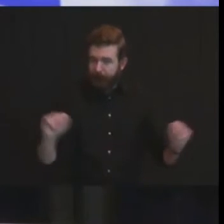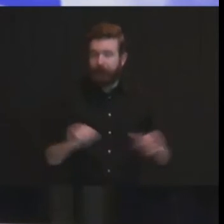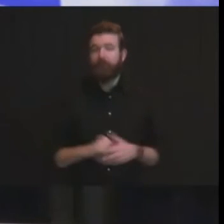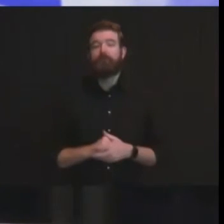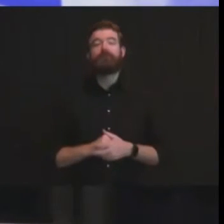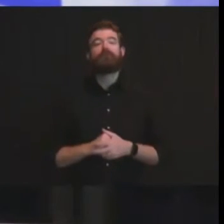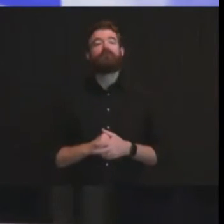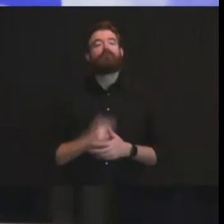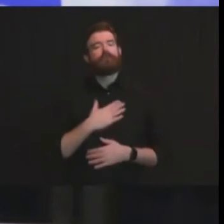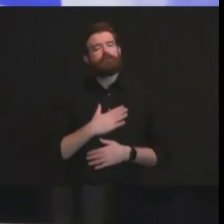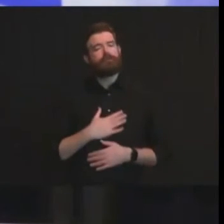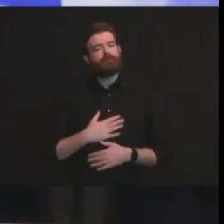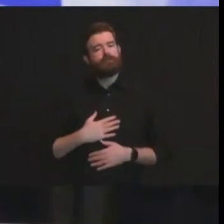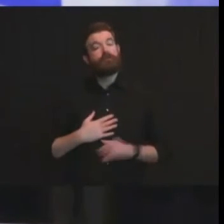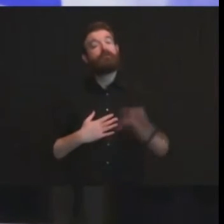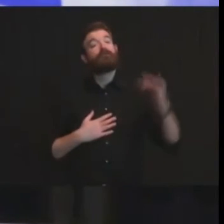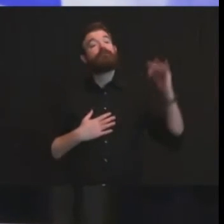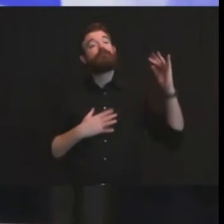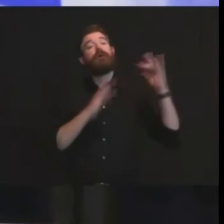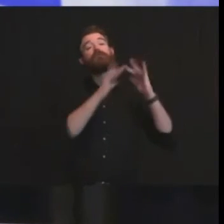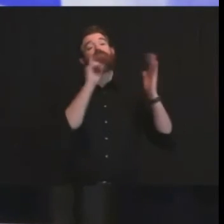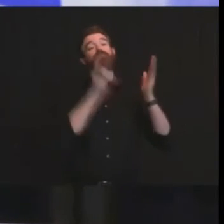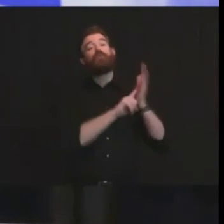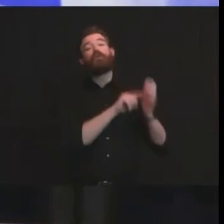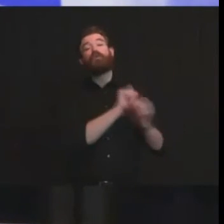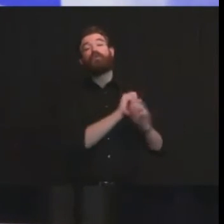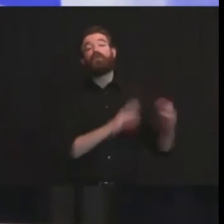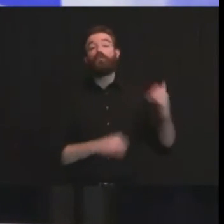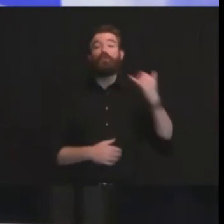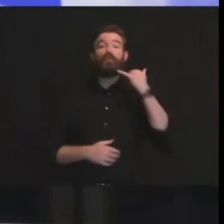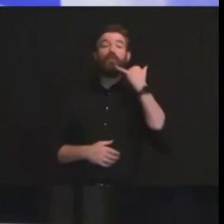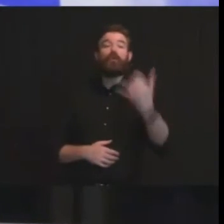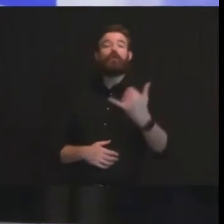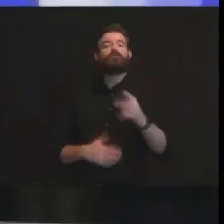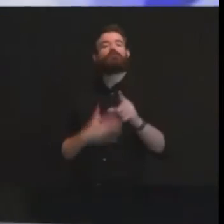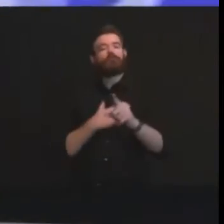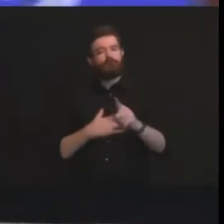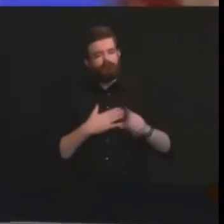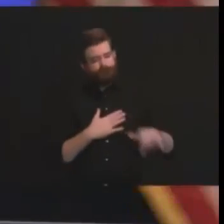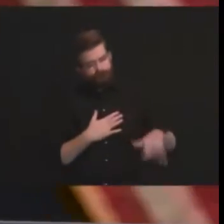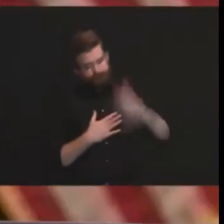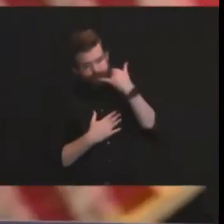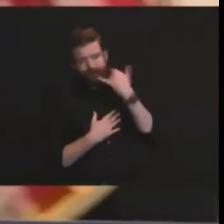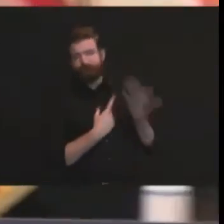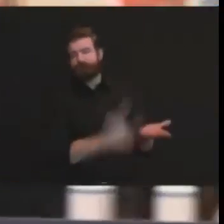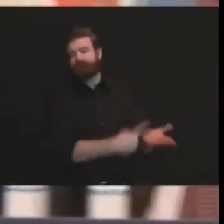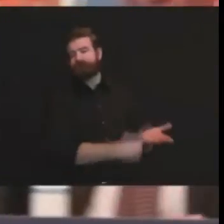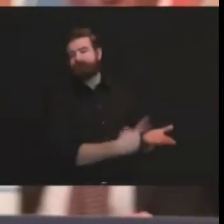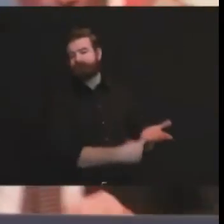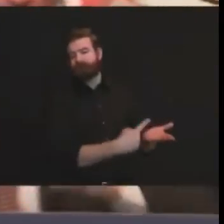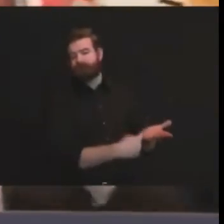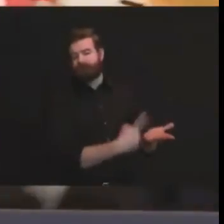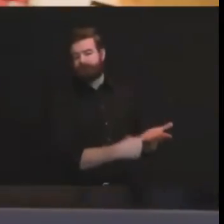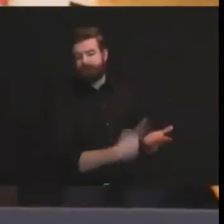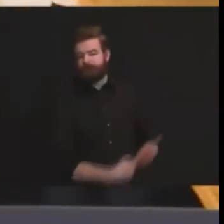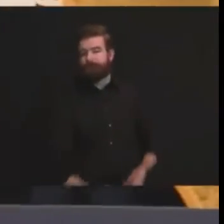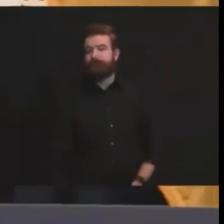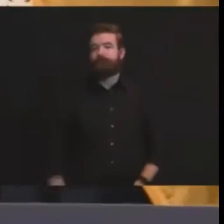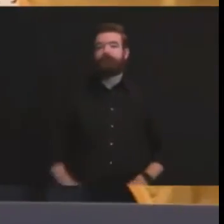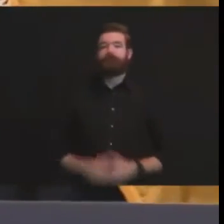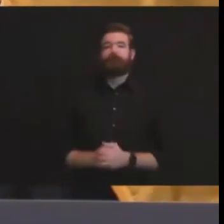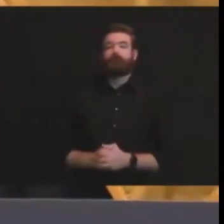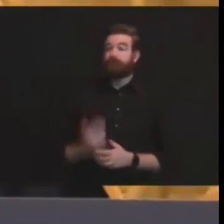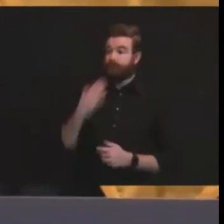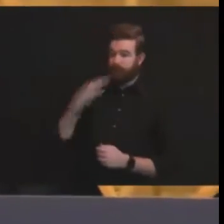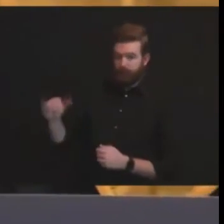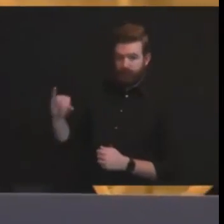take the call and download the covet alert nj app thank you judy thank you for that and thank you for all we're going to keep moving along